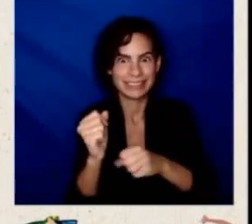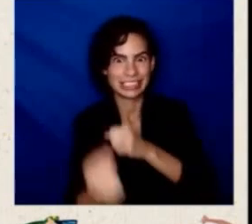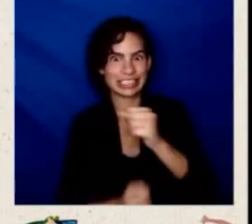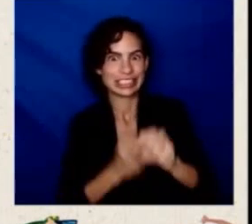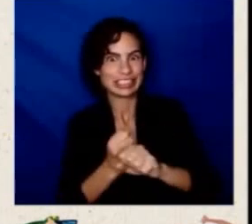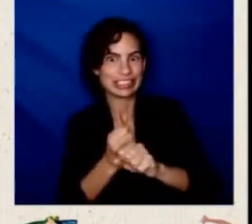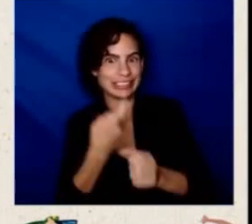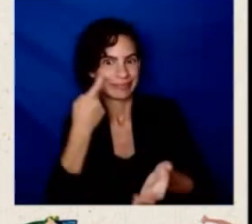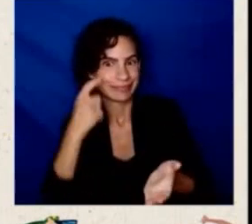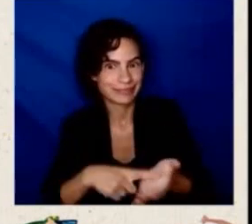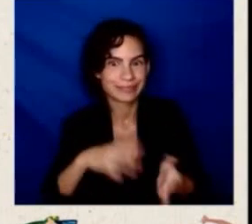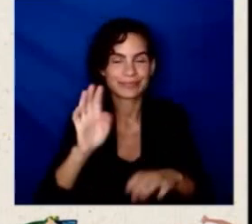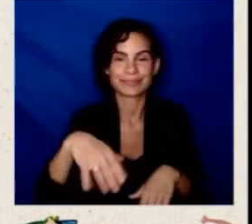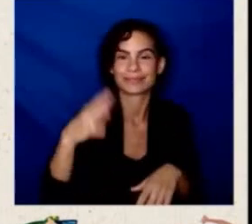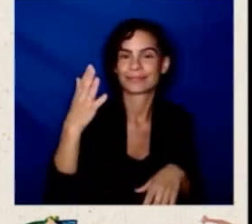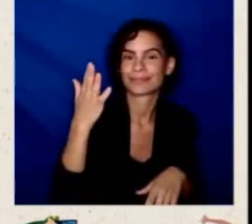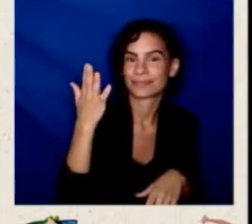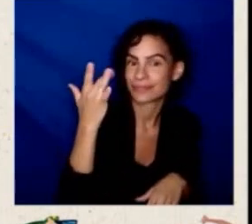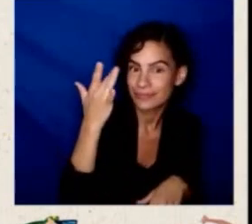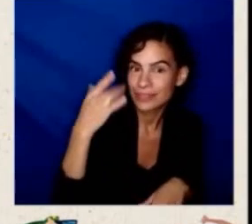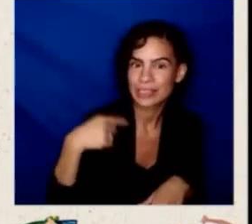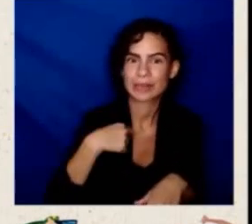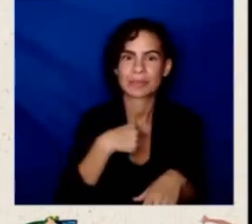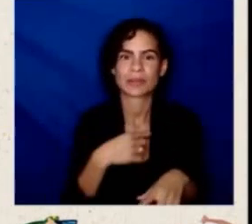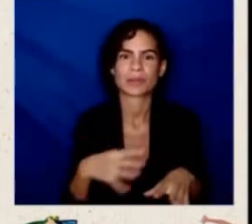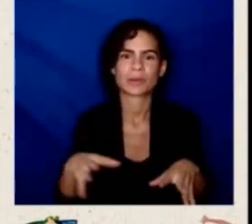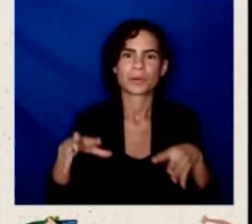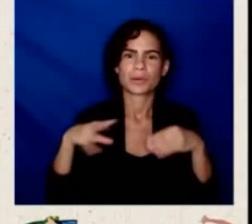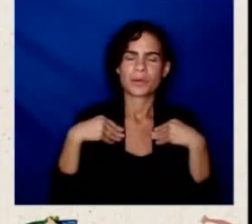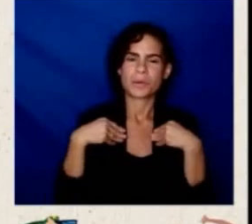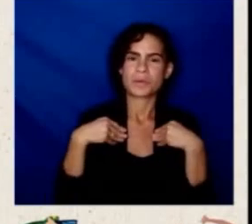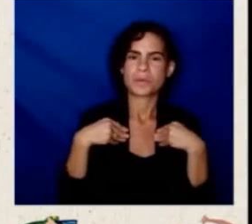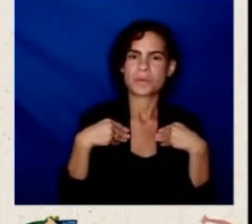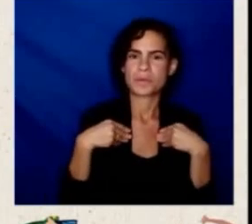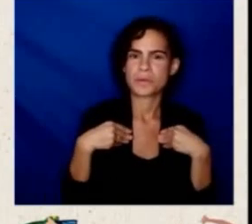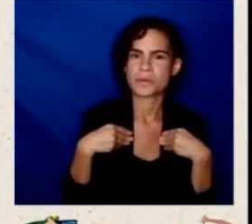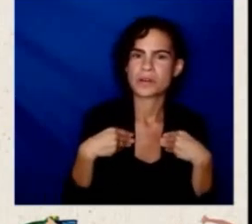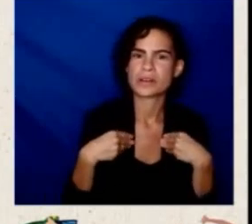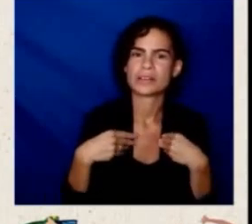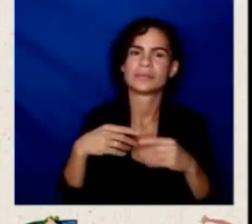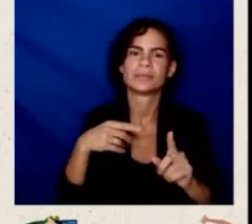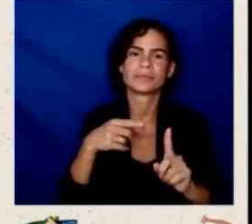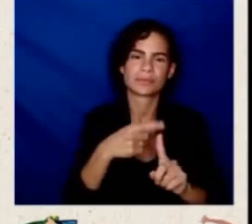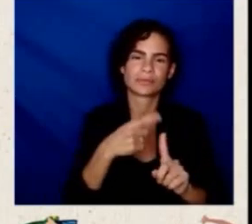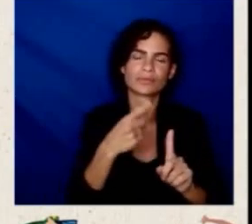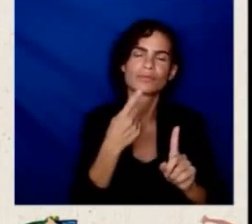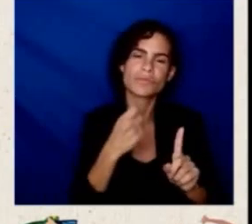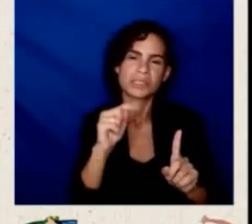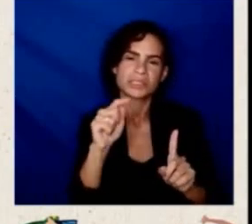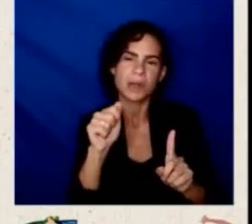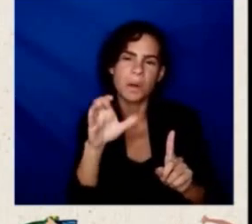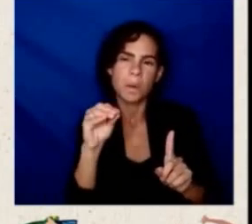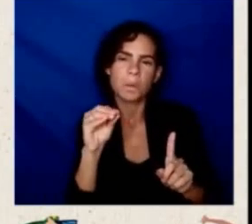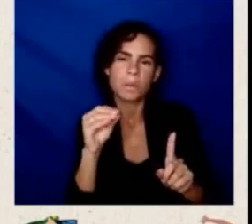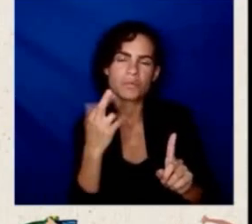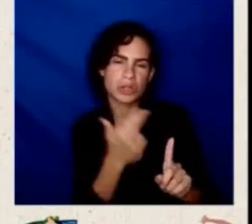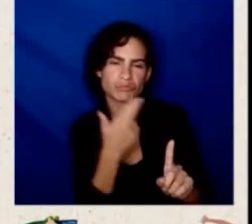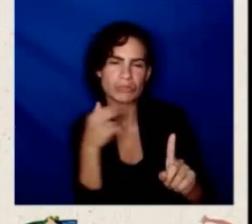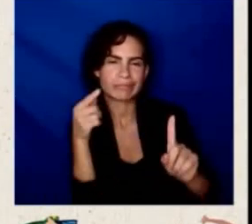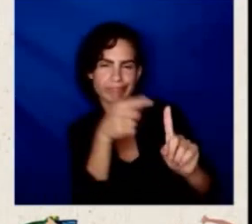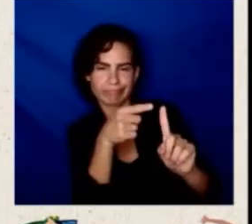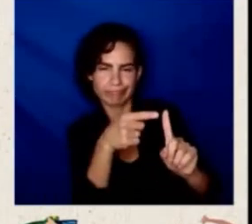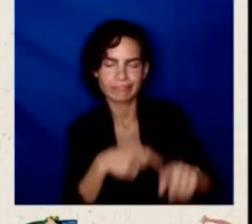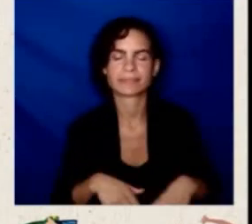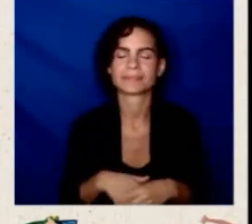Farmhouse and our question is... The pandemic has been devastating for Latino owners, Latino business